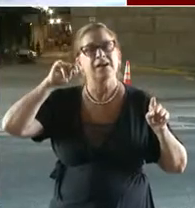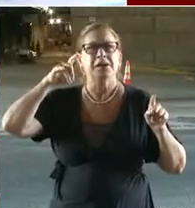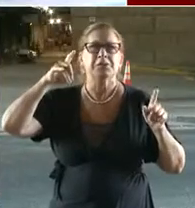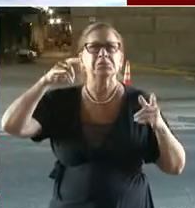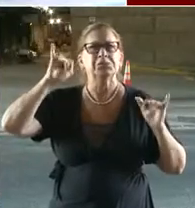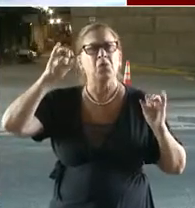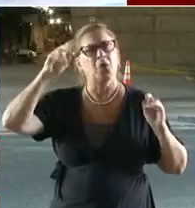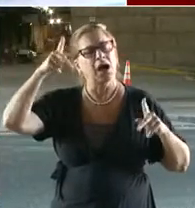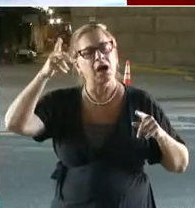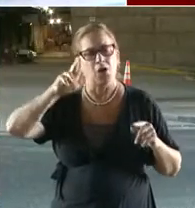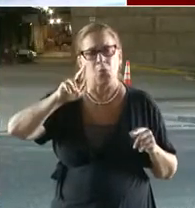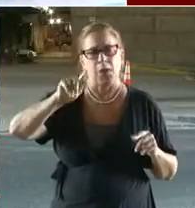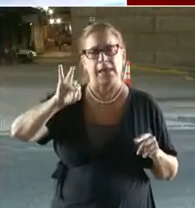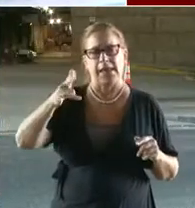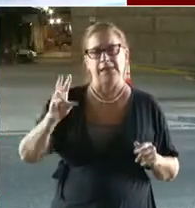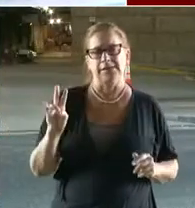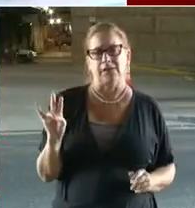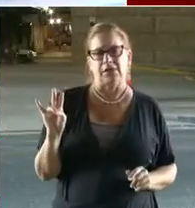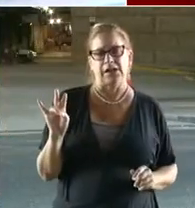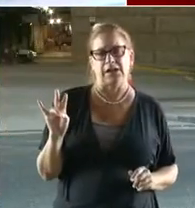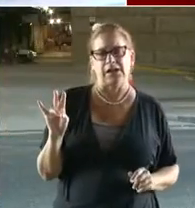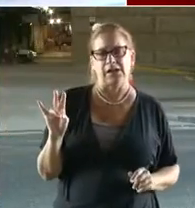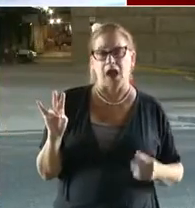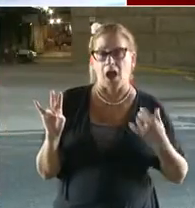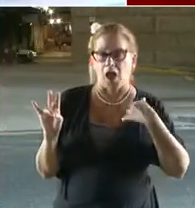have to go to a specific bridge and read the report.